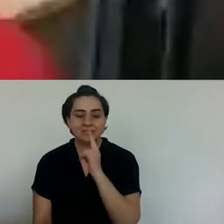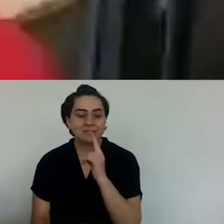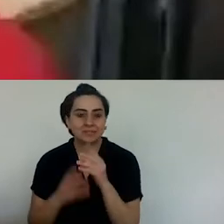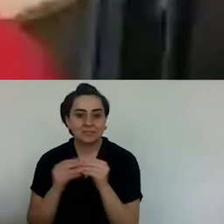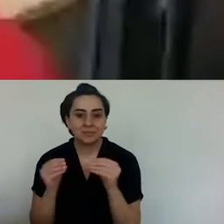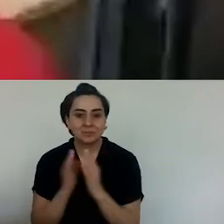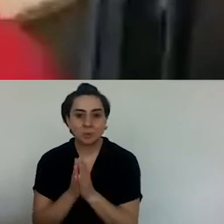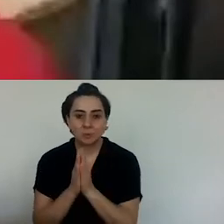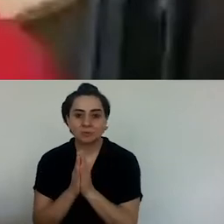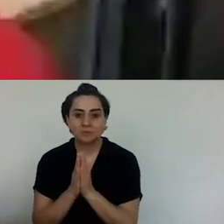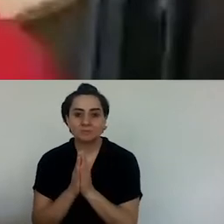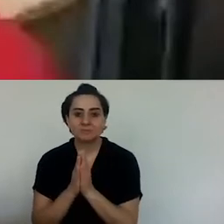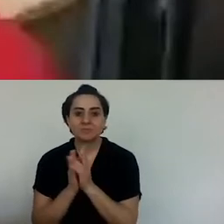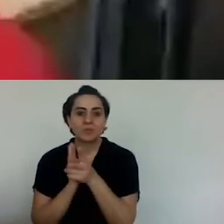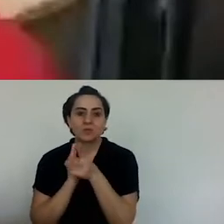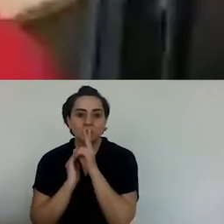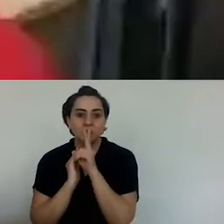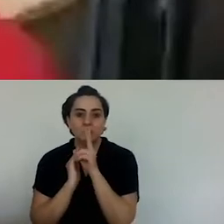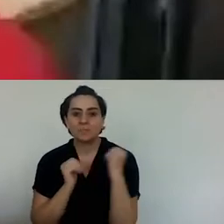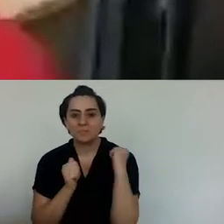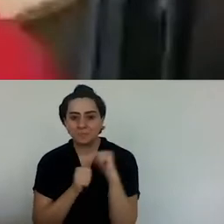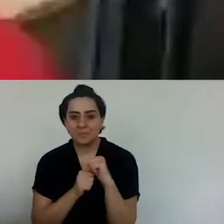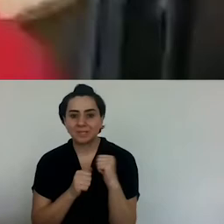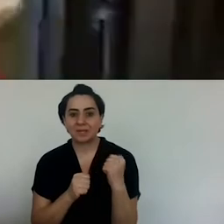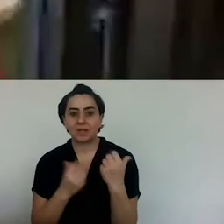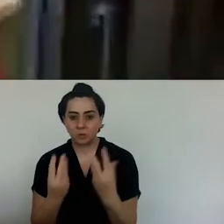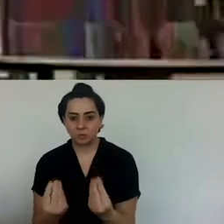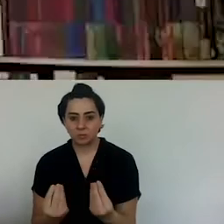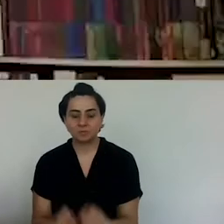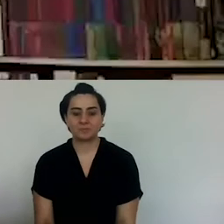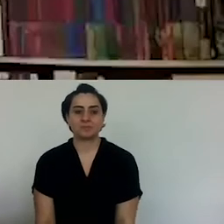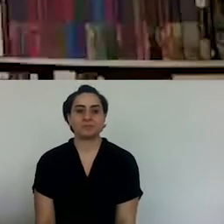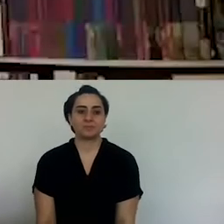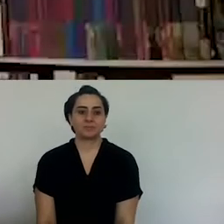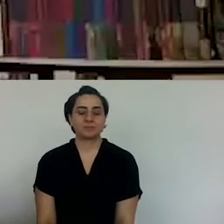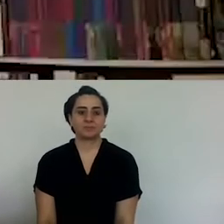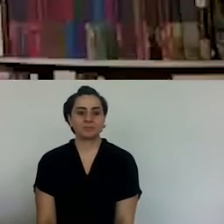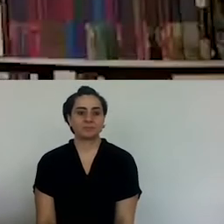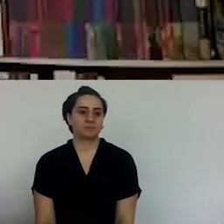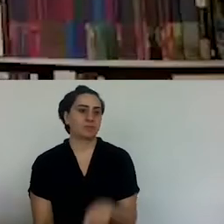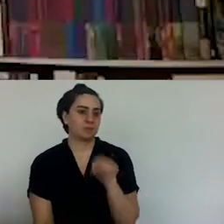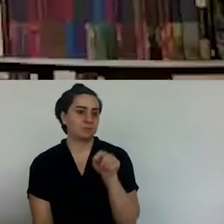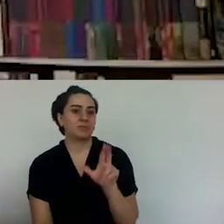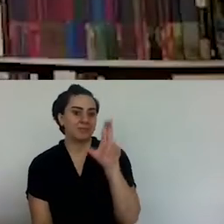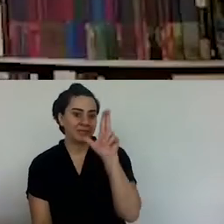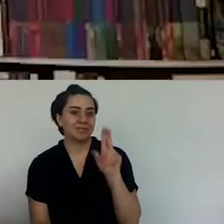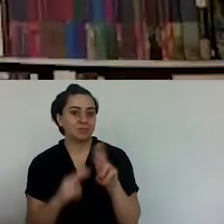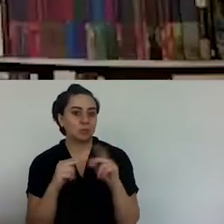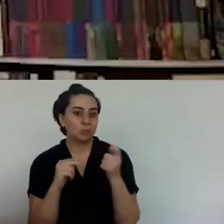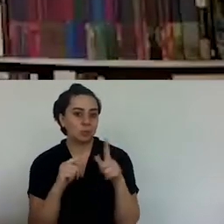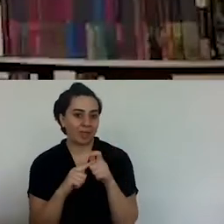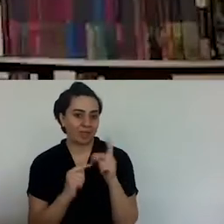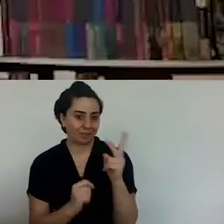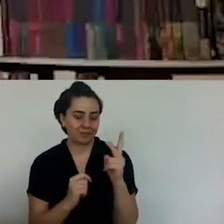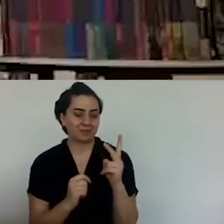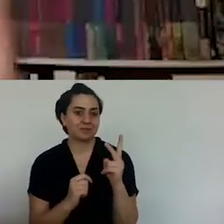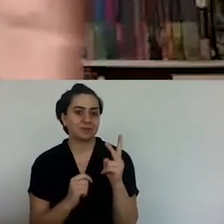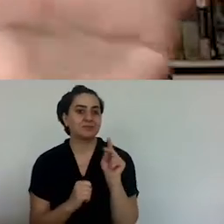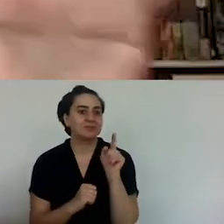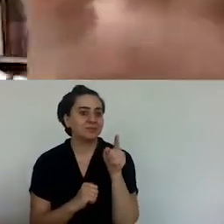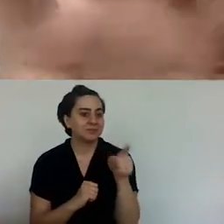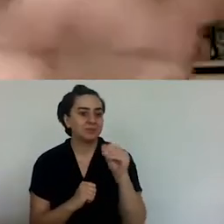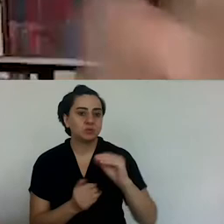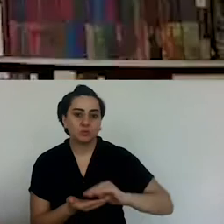You were cut off at some point, Levon. Could you repeat your last words? So, you're talking about